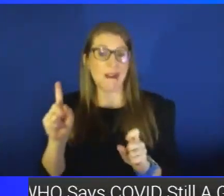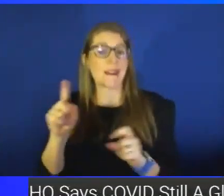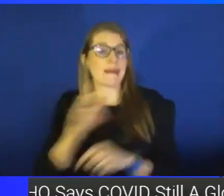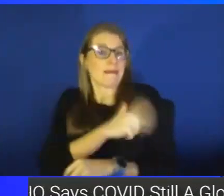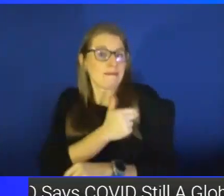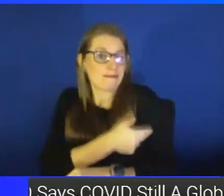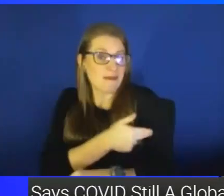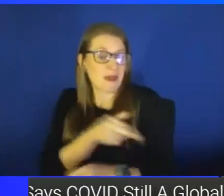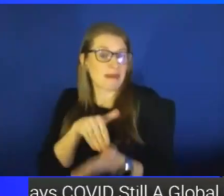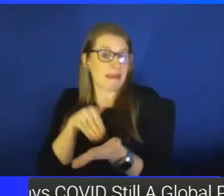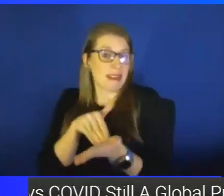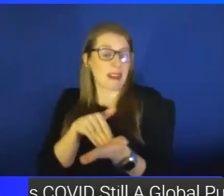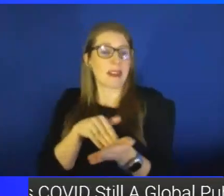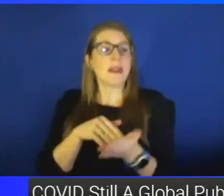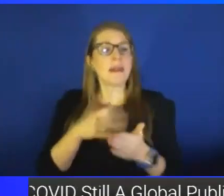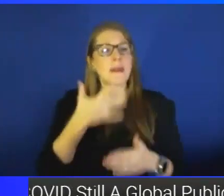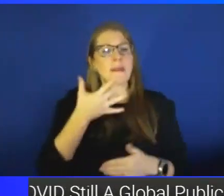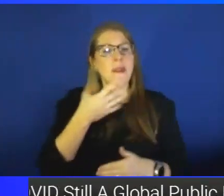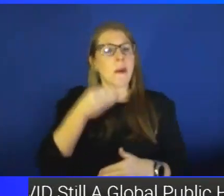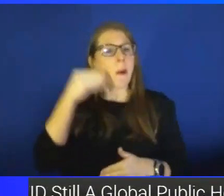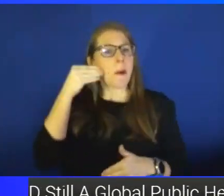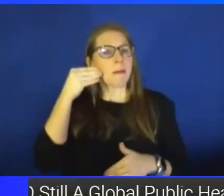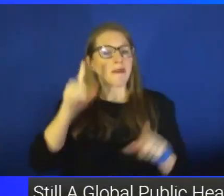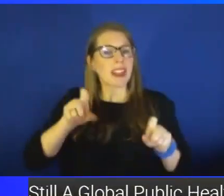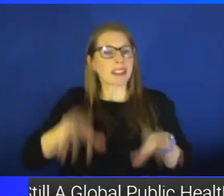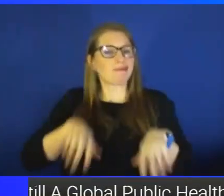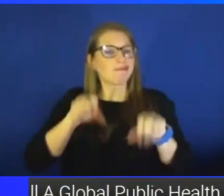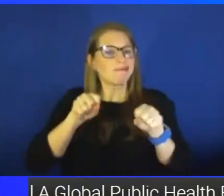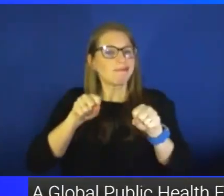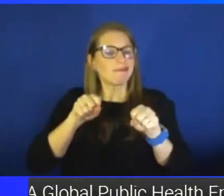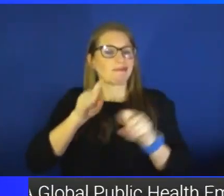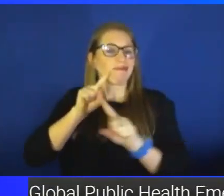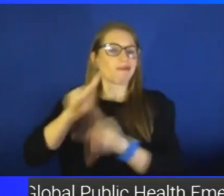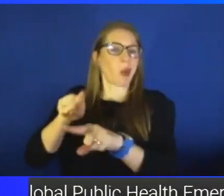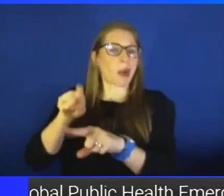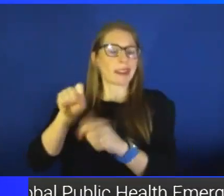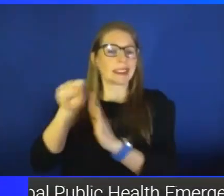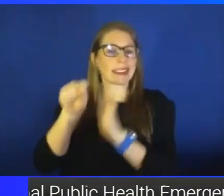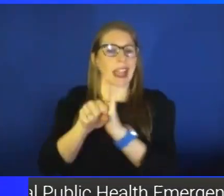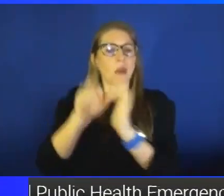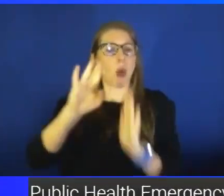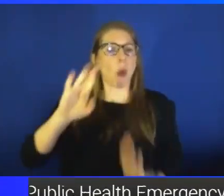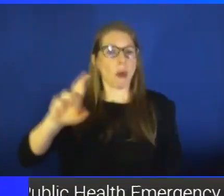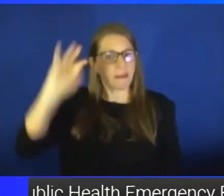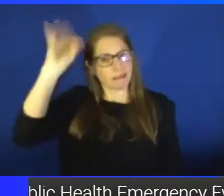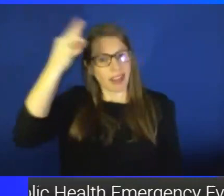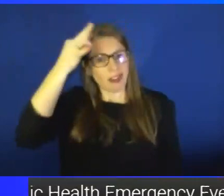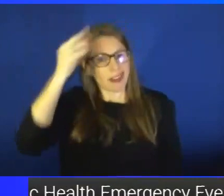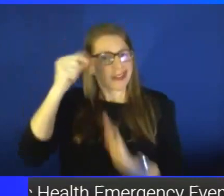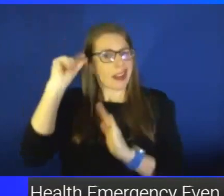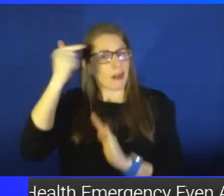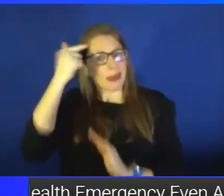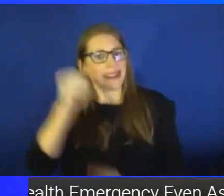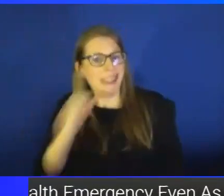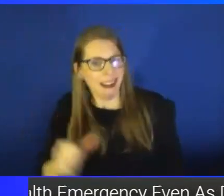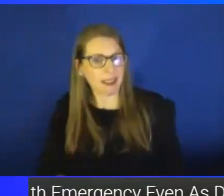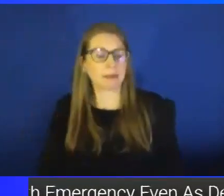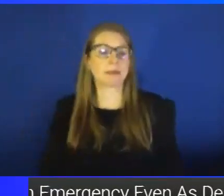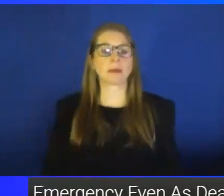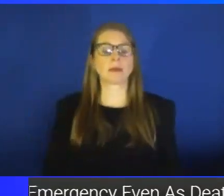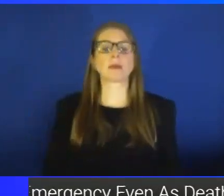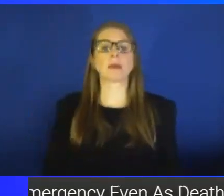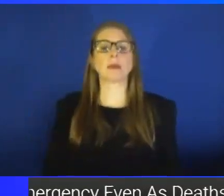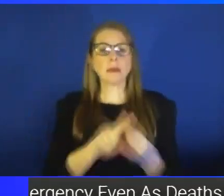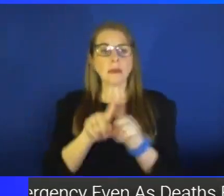preferring those home-based tests that don't get reported to the state or to the federal government. And so we also have a challenge where,